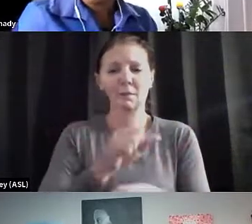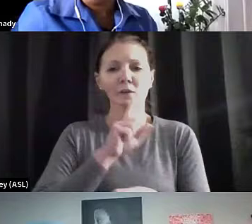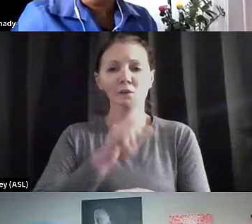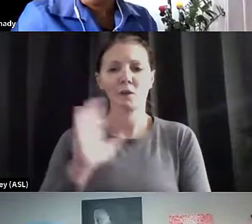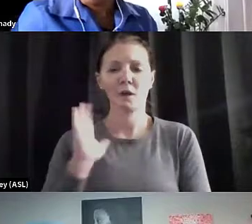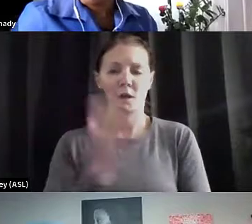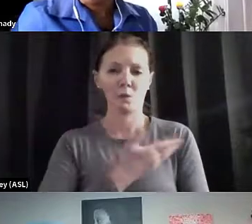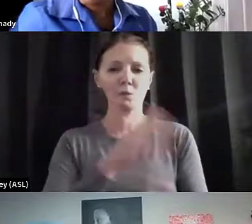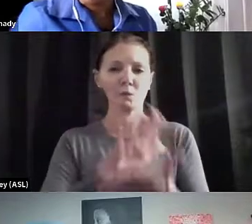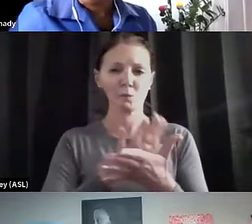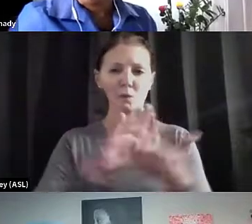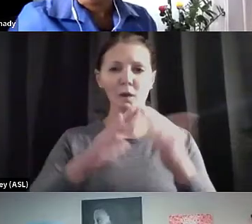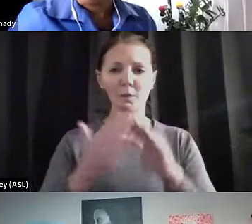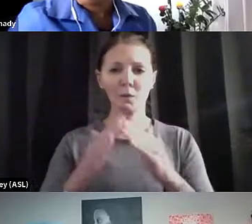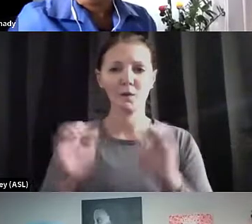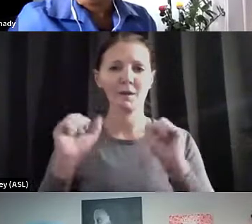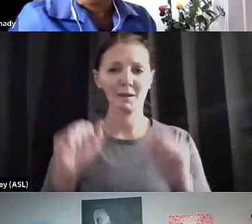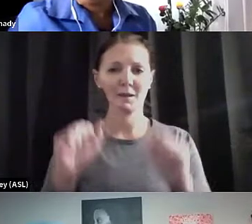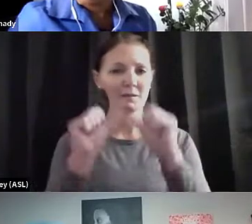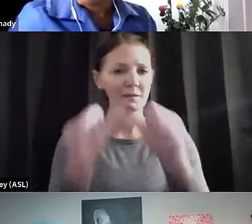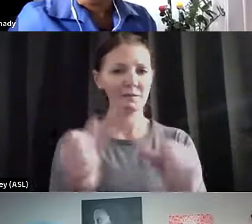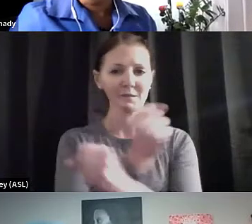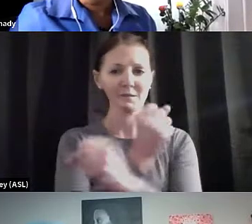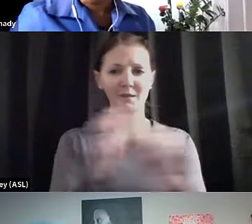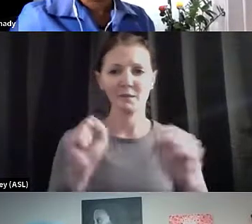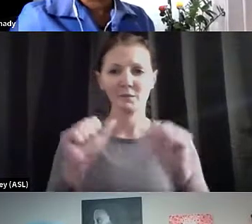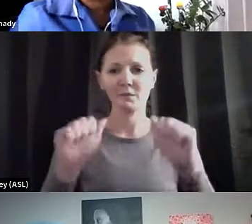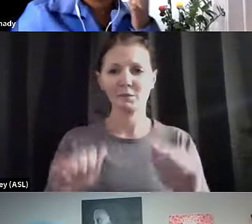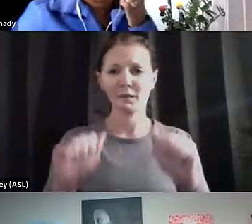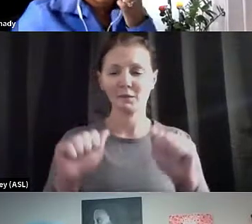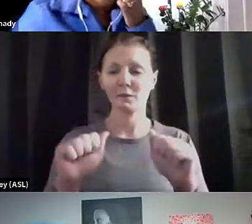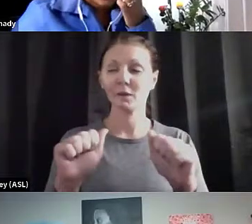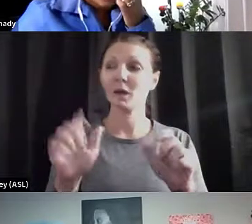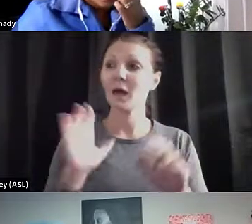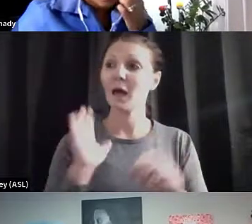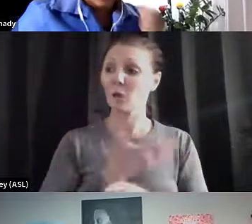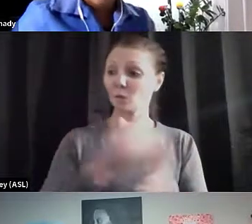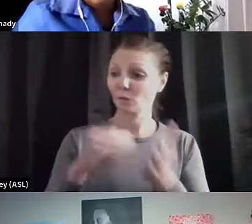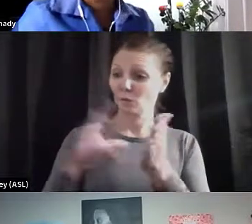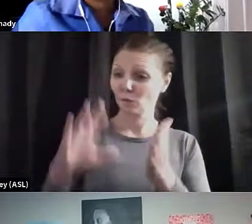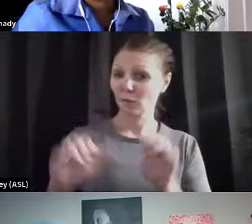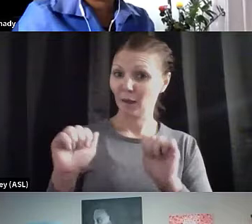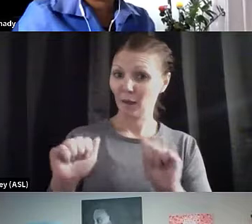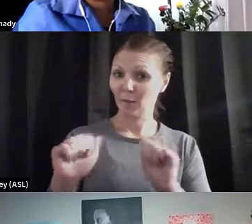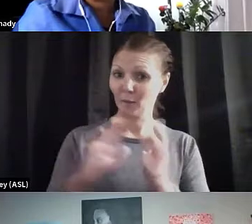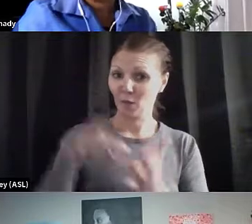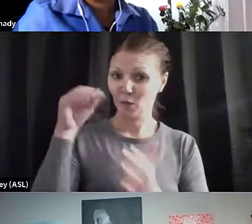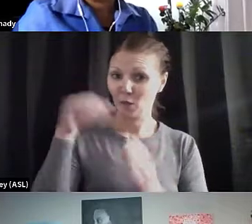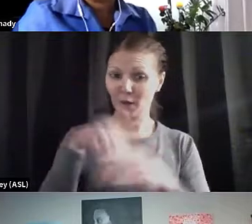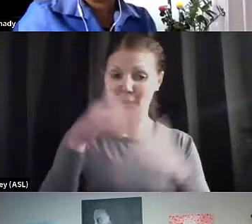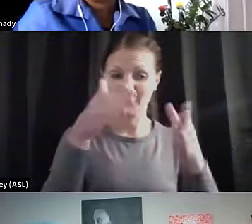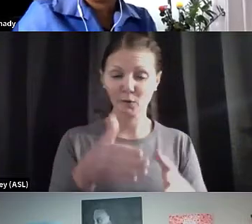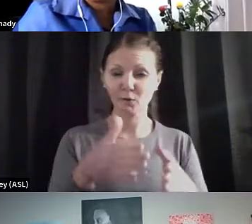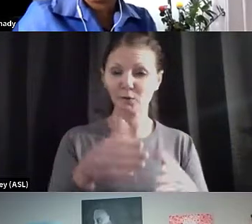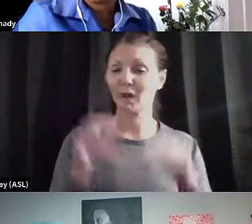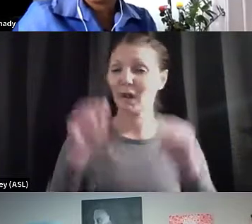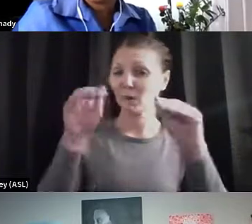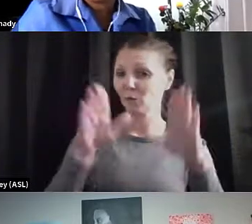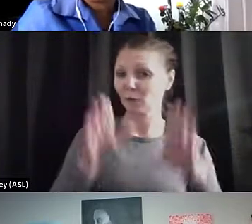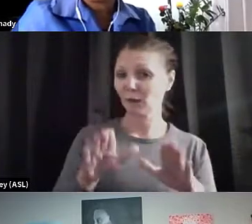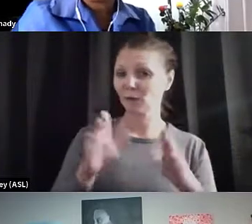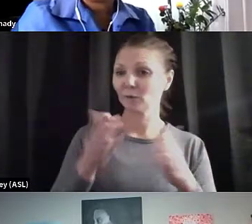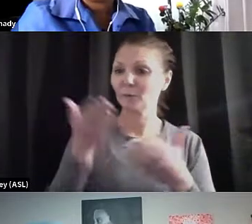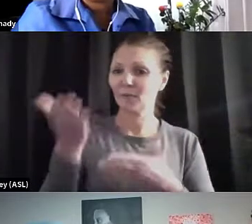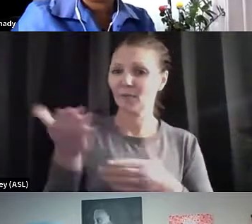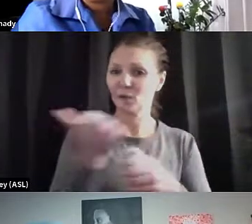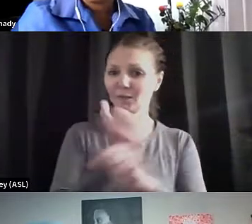as safe as they are. So our students being able to learn in person, our educators being able to be there safely, and for things to go